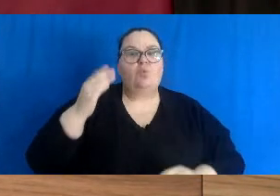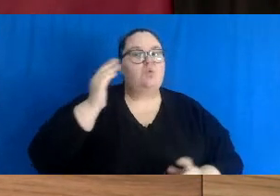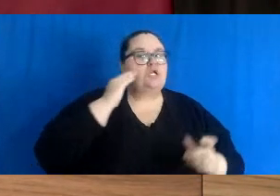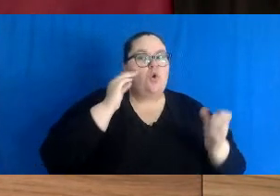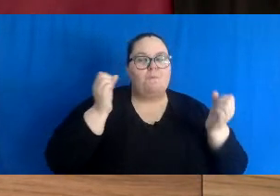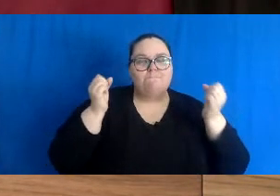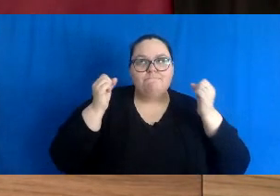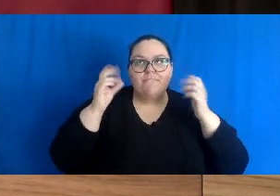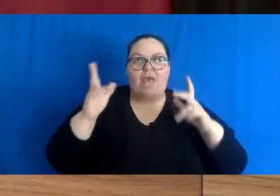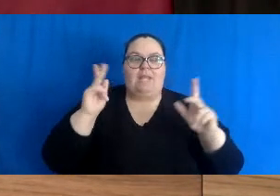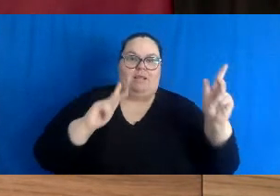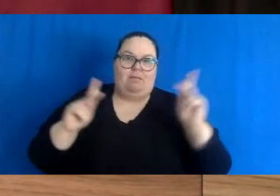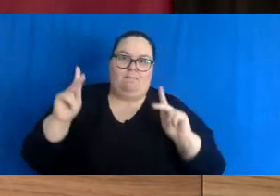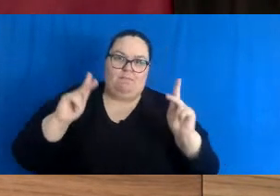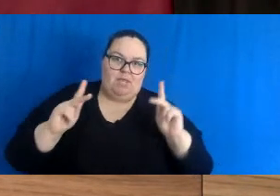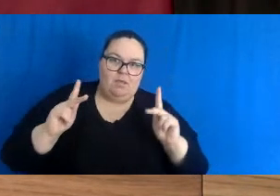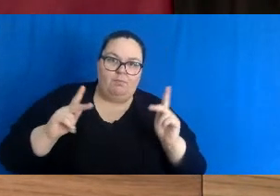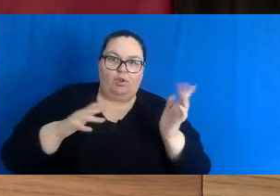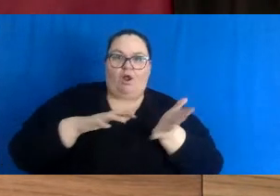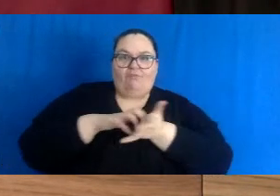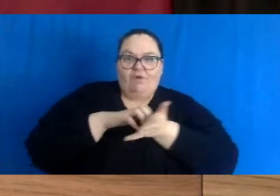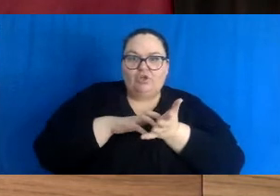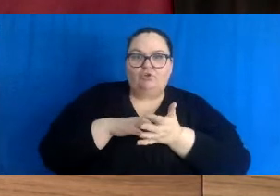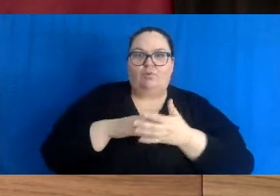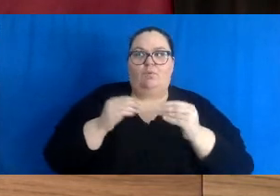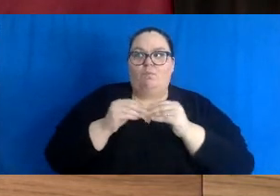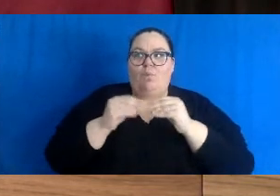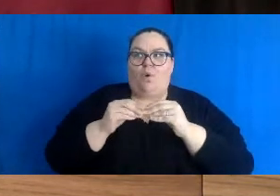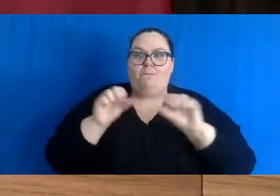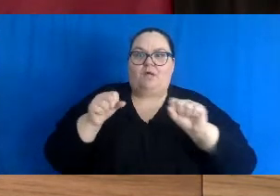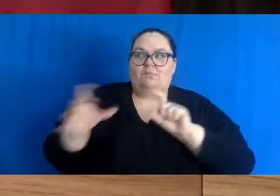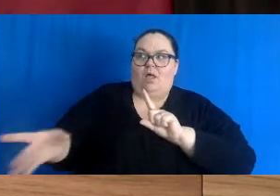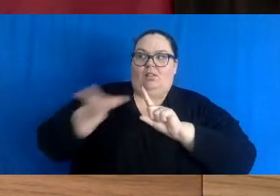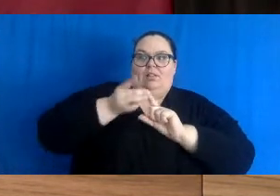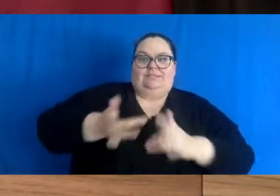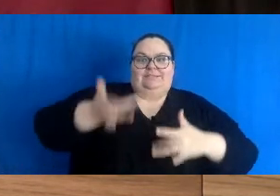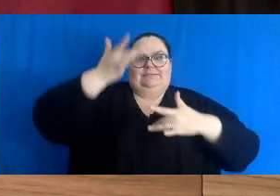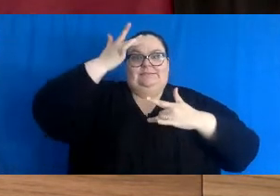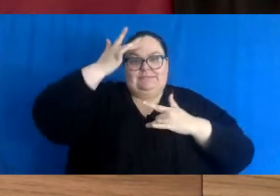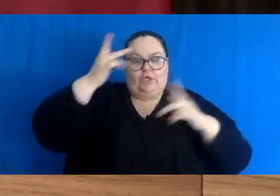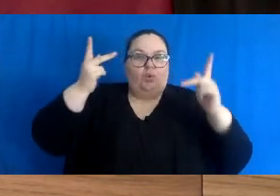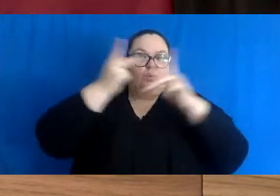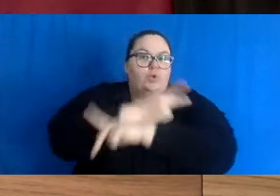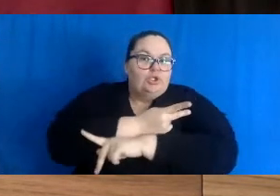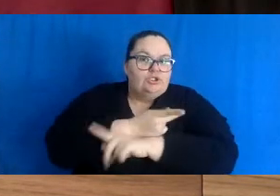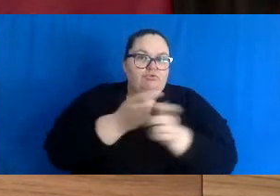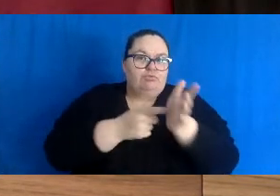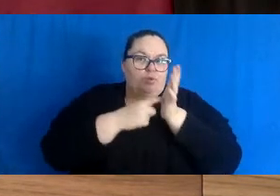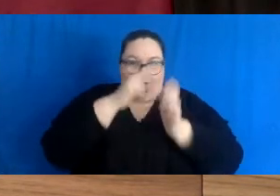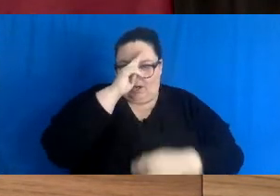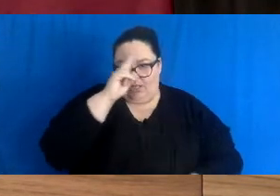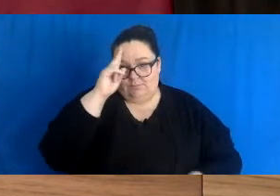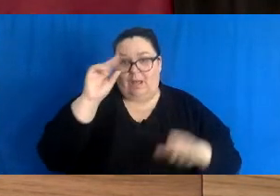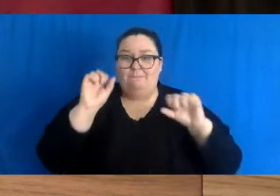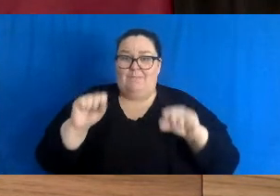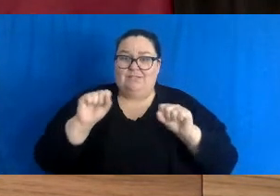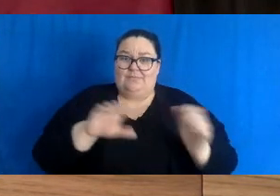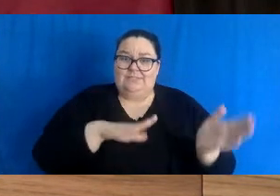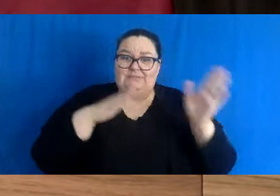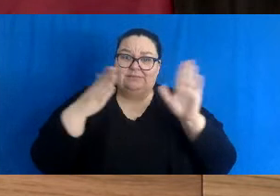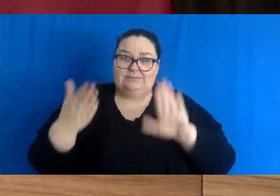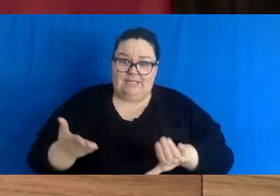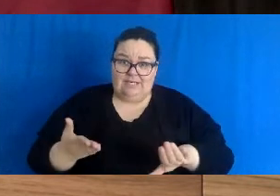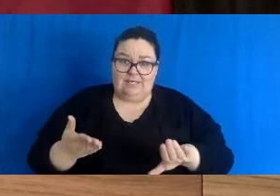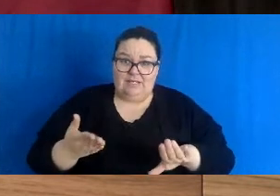populations as well who are more vulnerable to symptoms of COVID and hospitalization and even death. And those people are